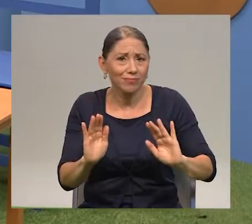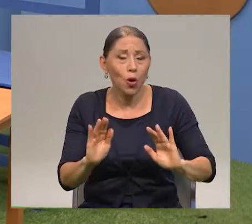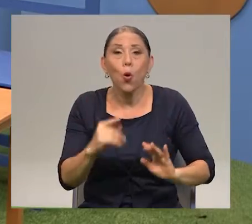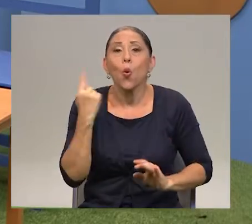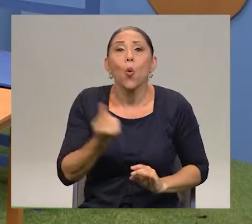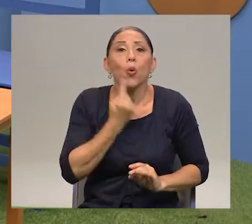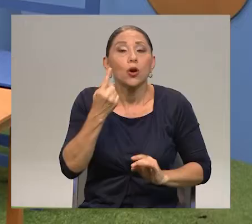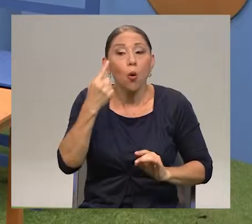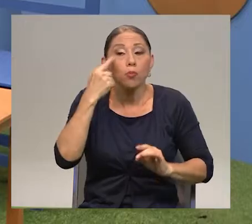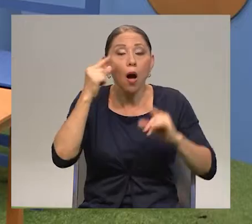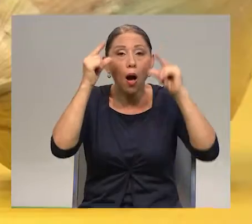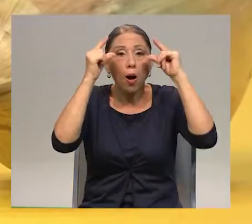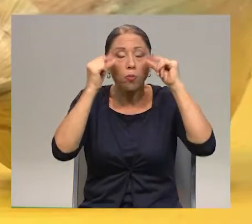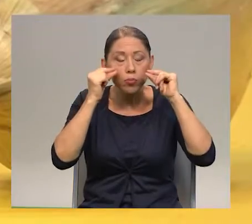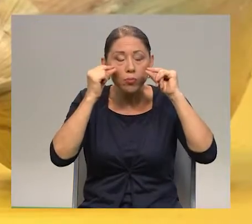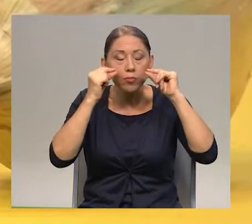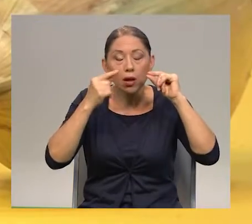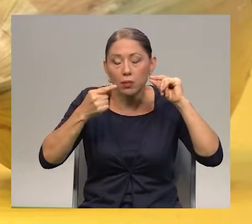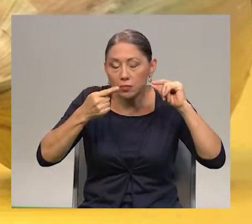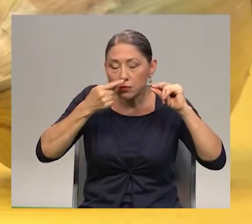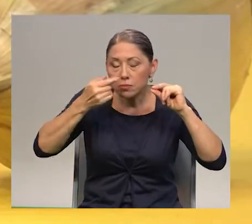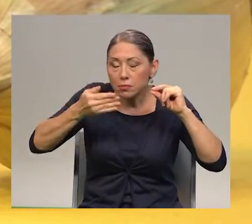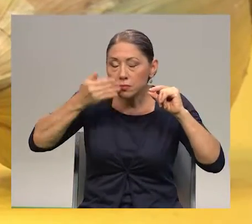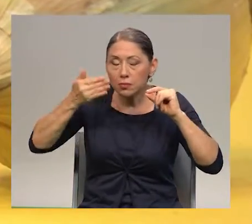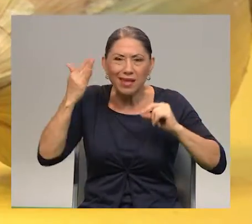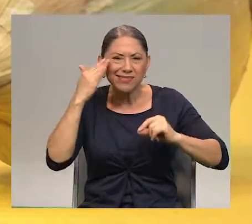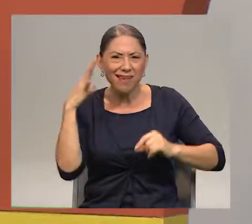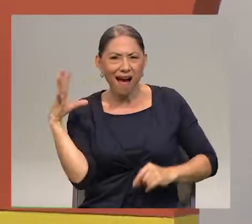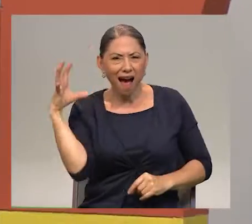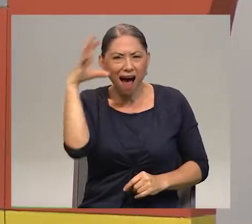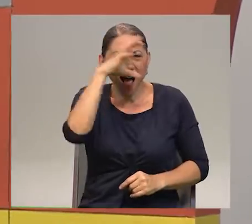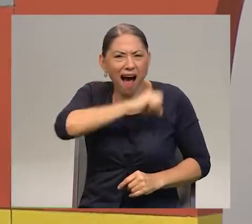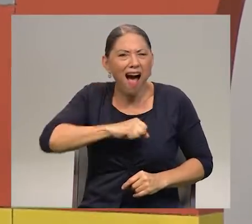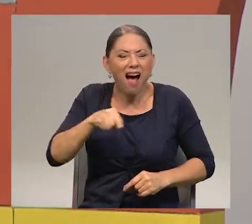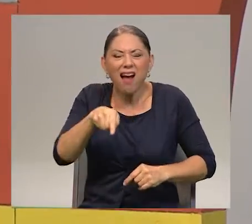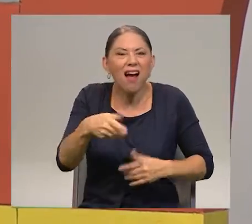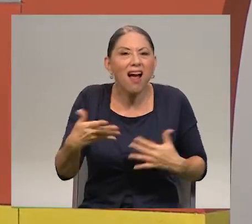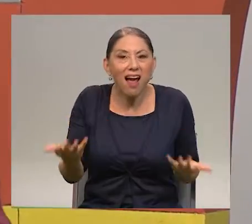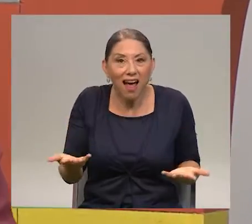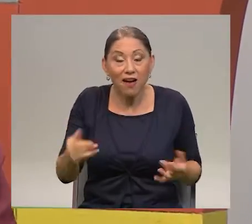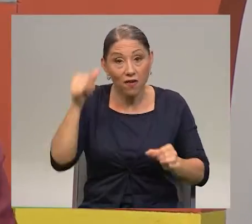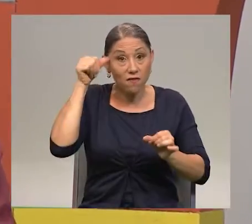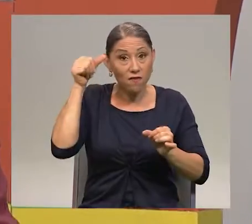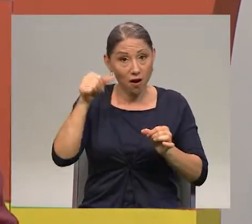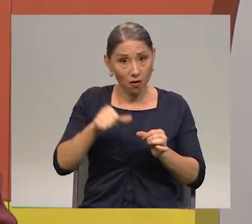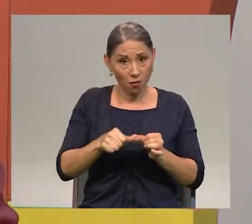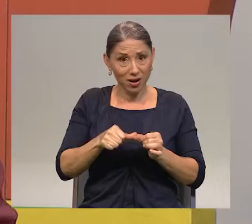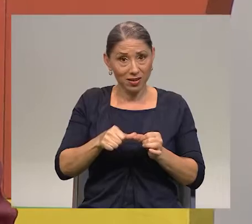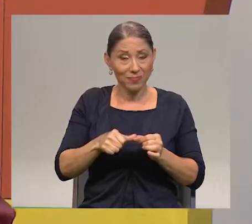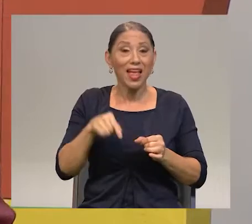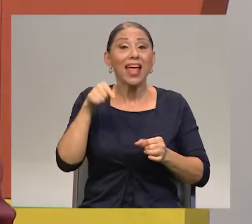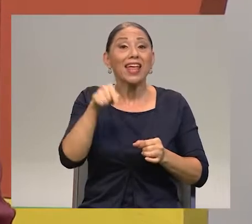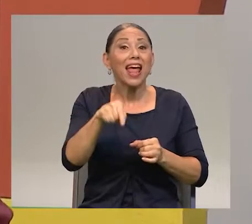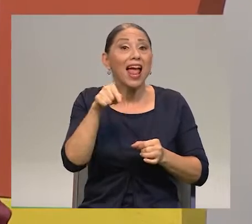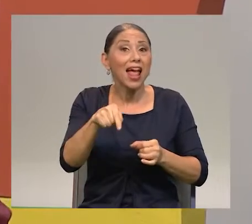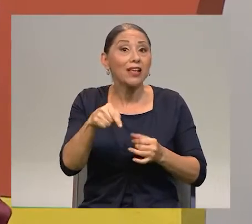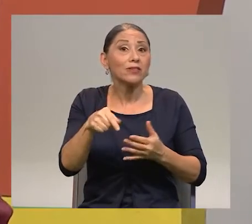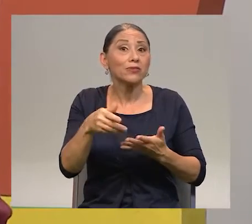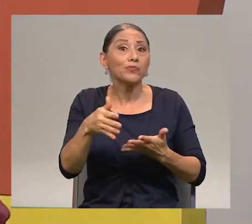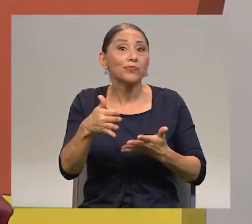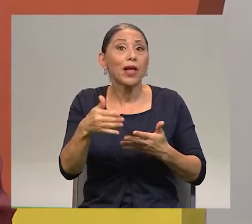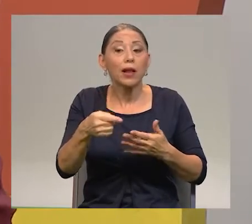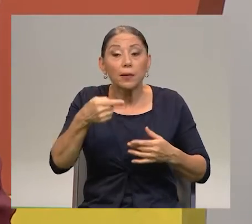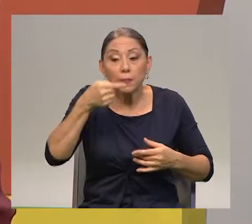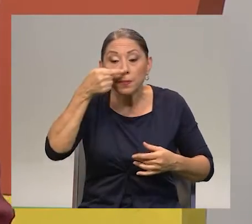and then smelling to guess what the food is. Remember that your nose is going to help